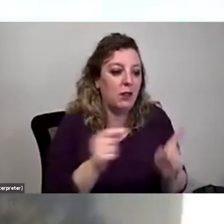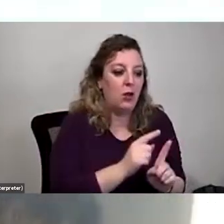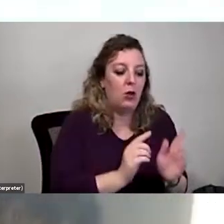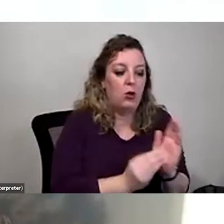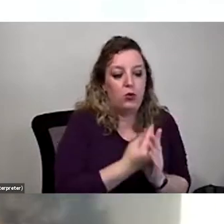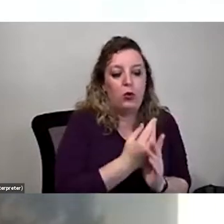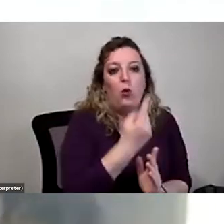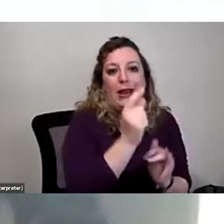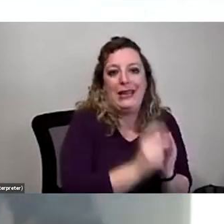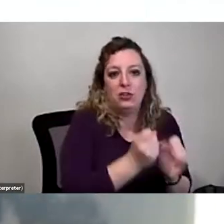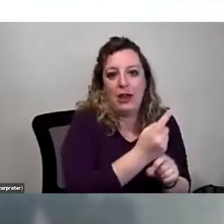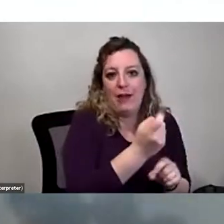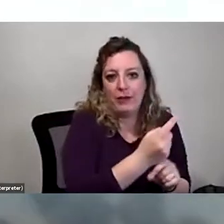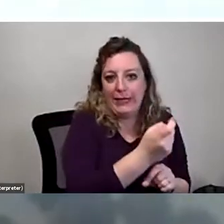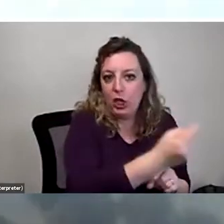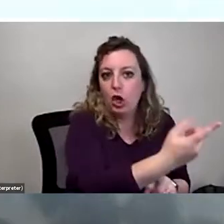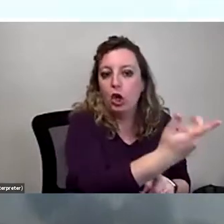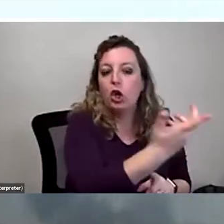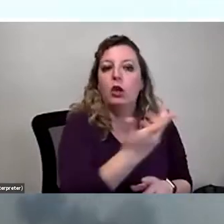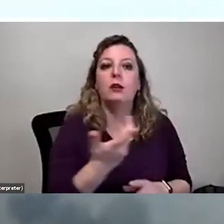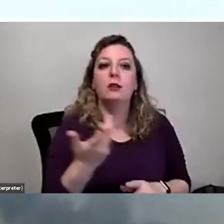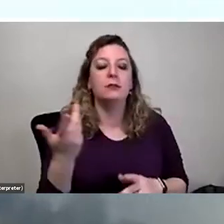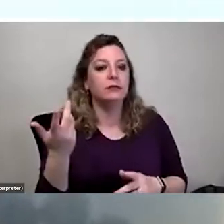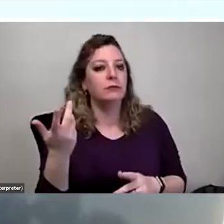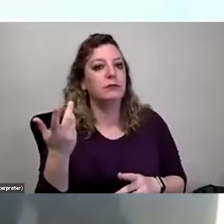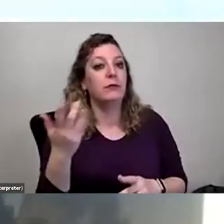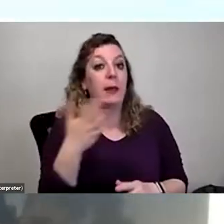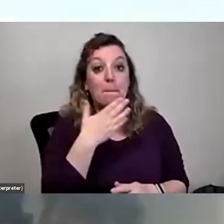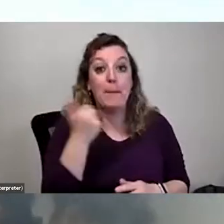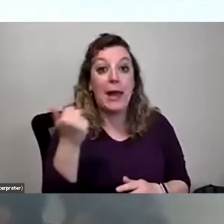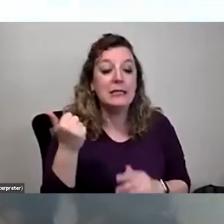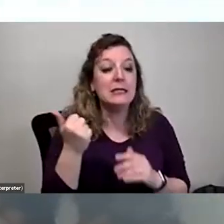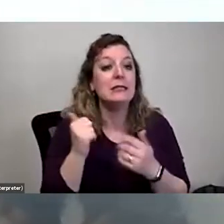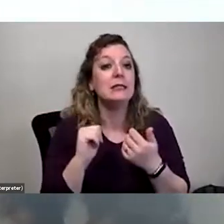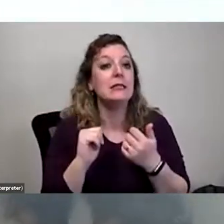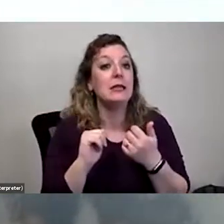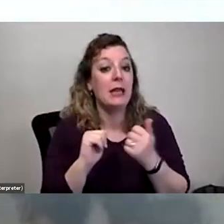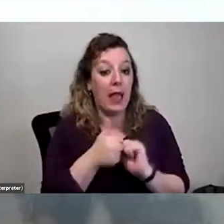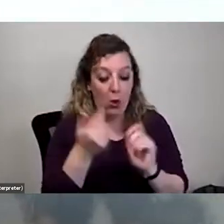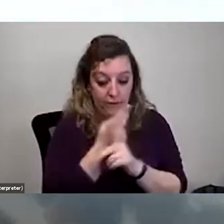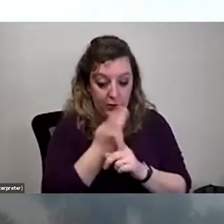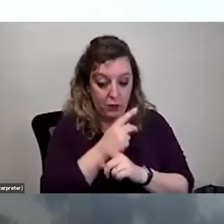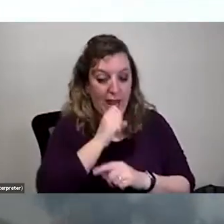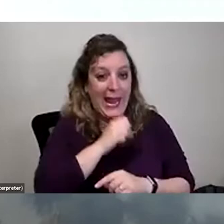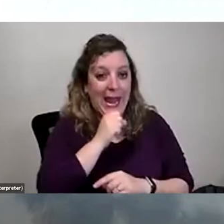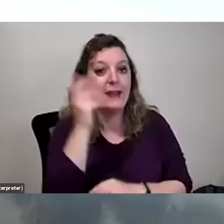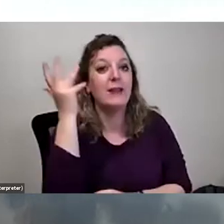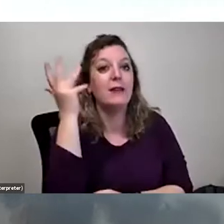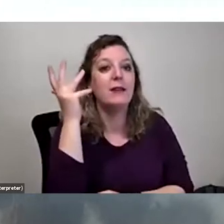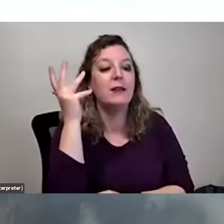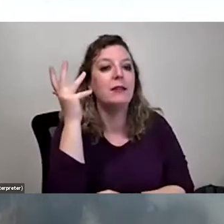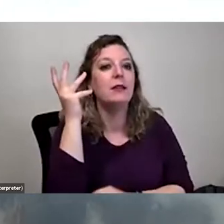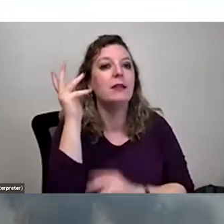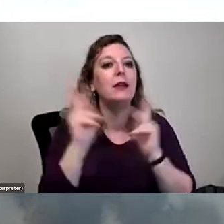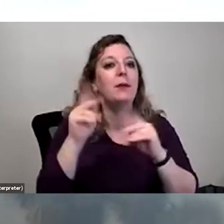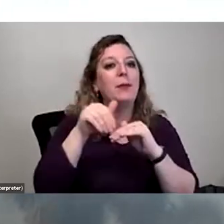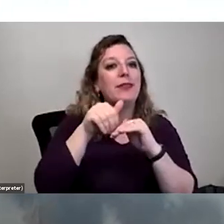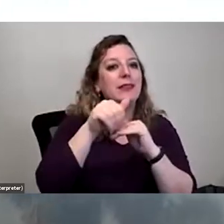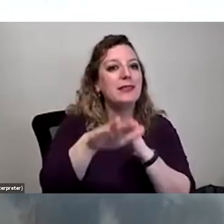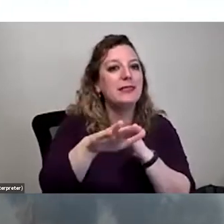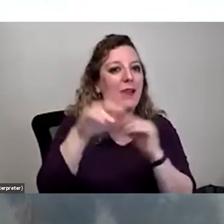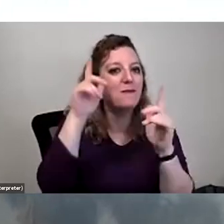every year consistently. Funnily enough, the best way we have to age Joshua trees is people sending us